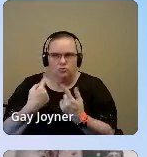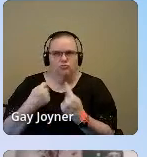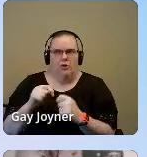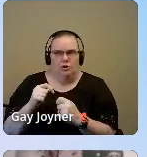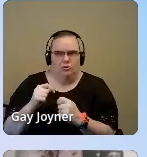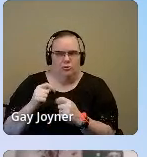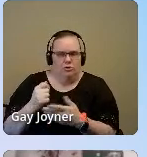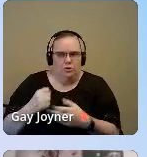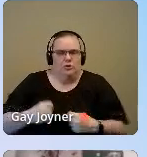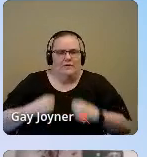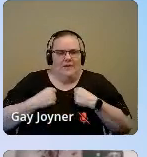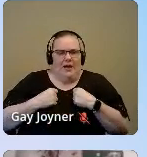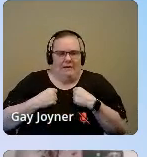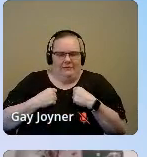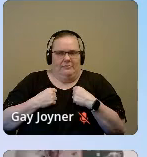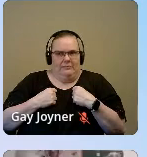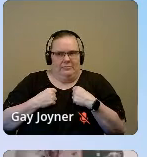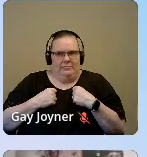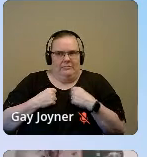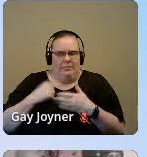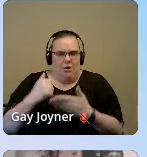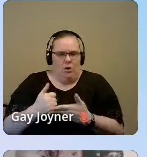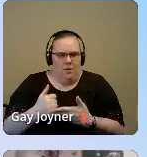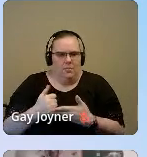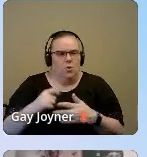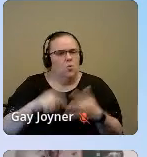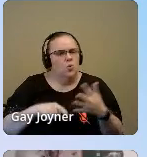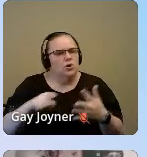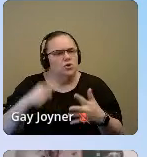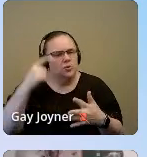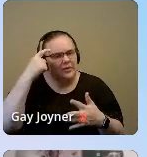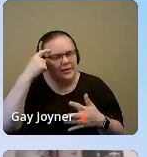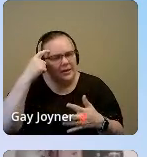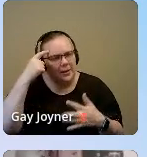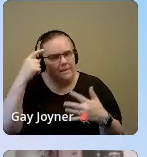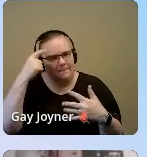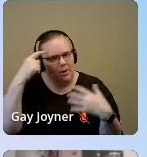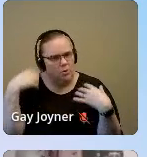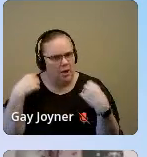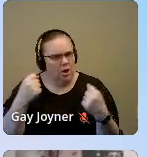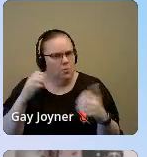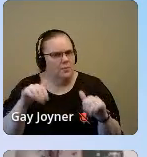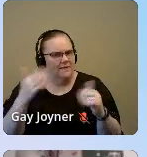What do you wish mental health providers knew about being a black person dealing with suicidality?